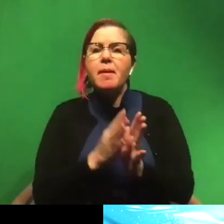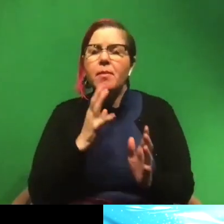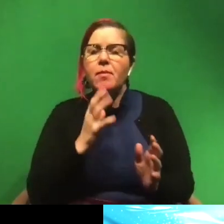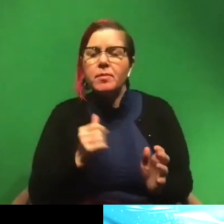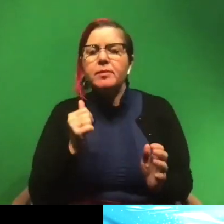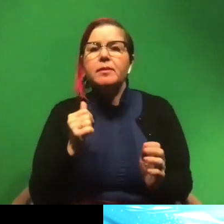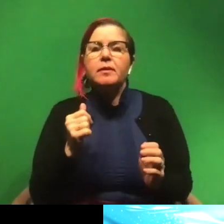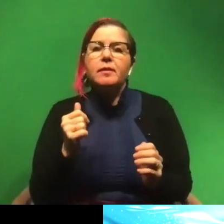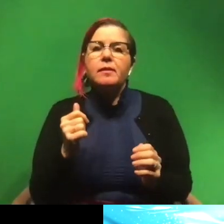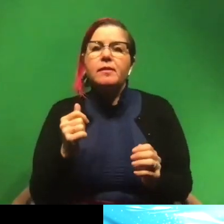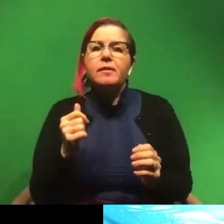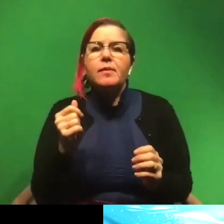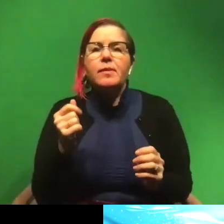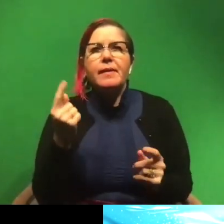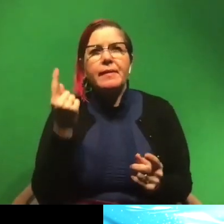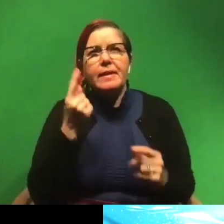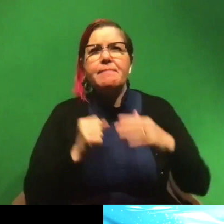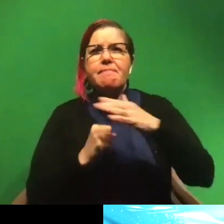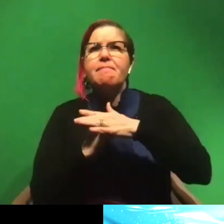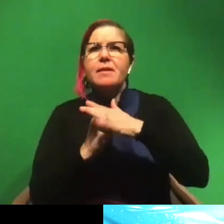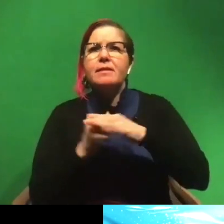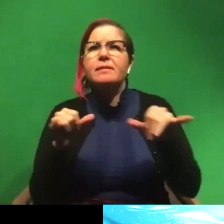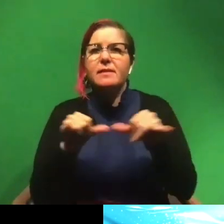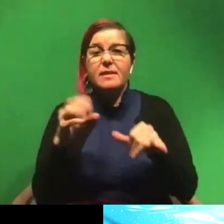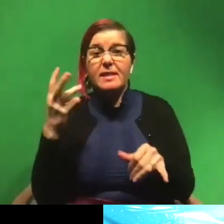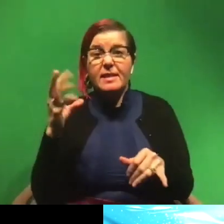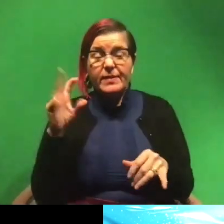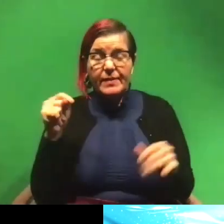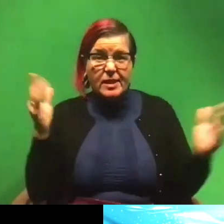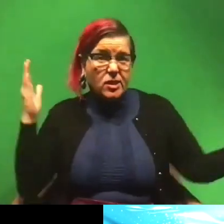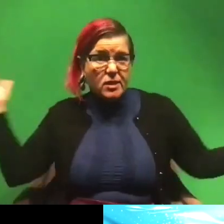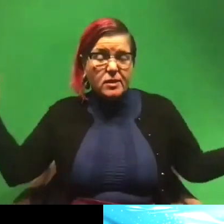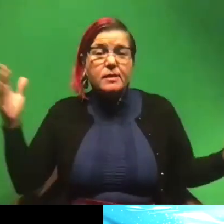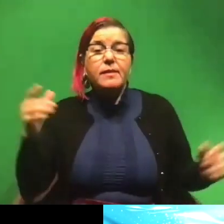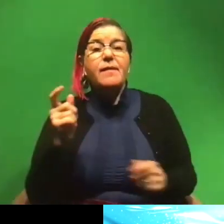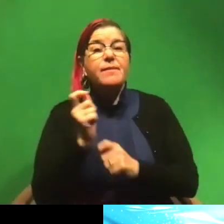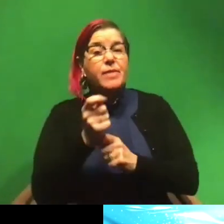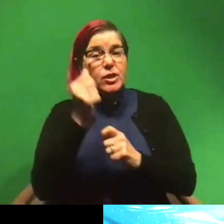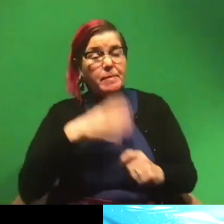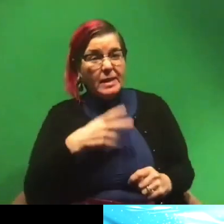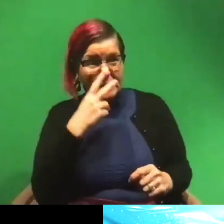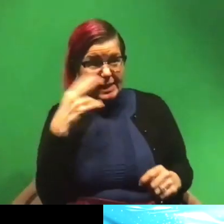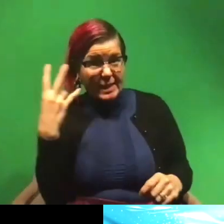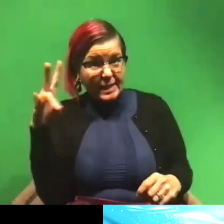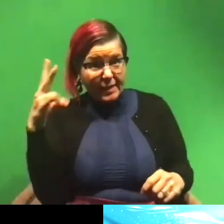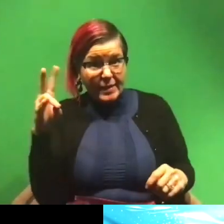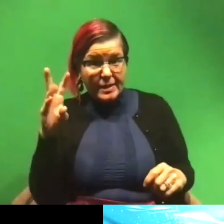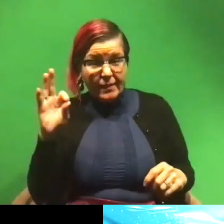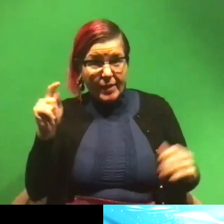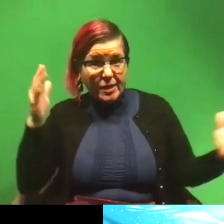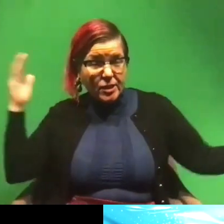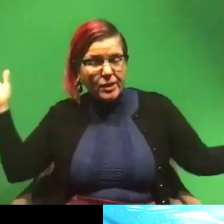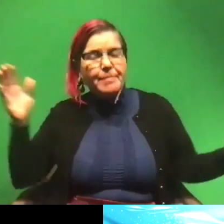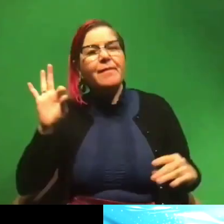And we think their max size is about 16 feet, there have been fishermen that have said 17 feet. But you know how